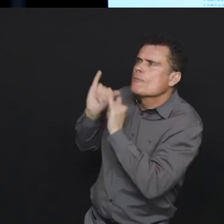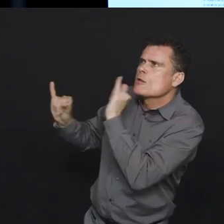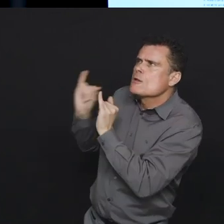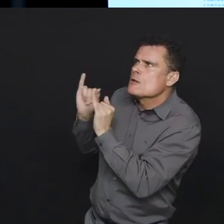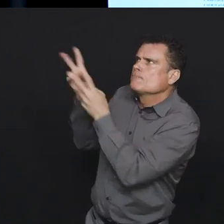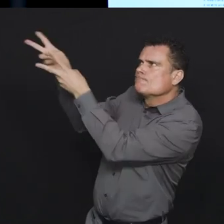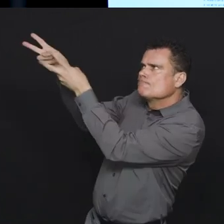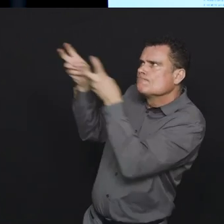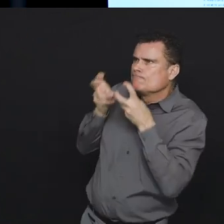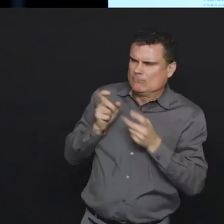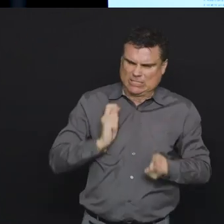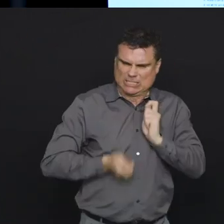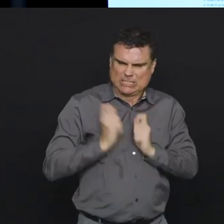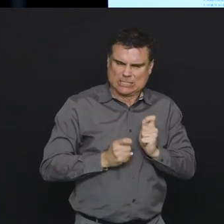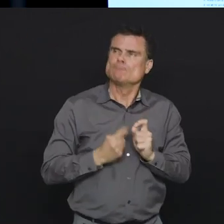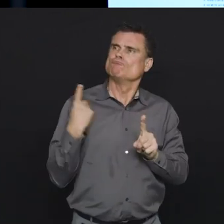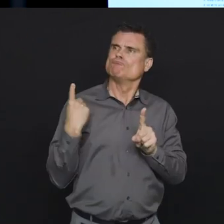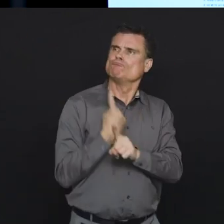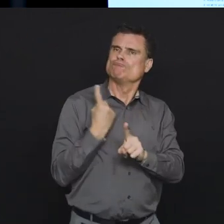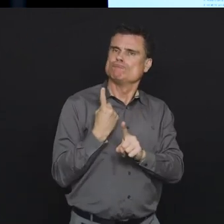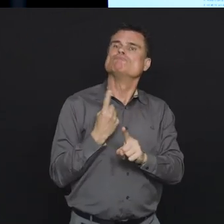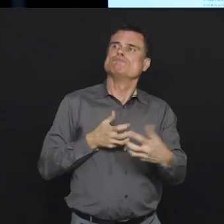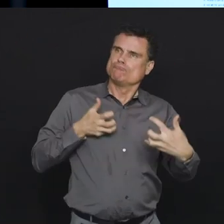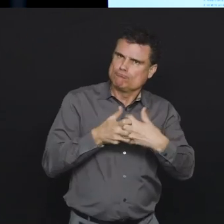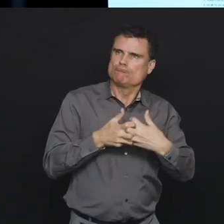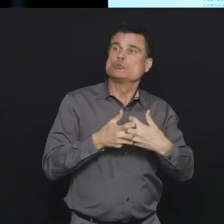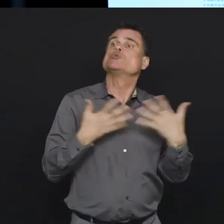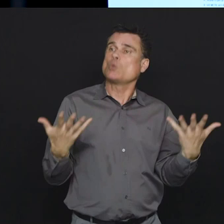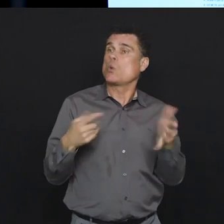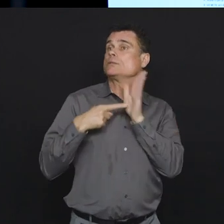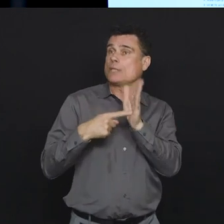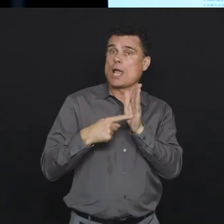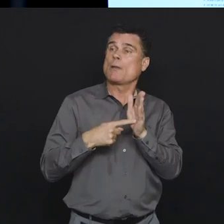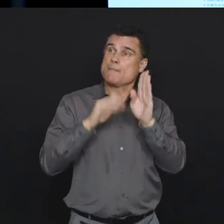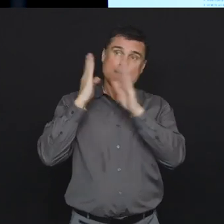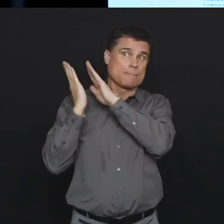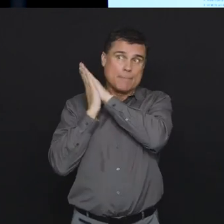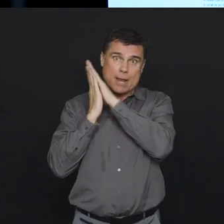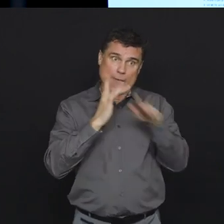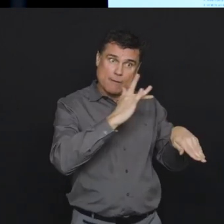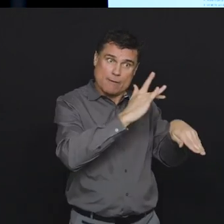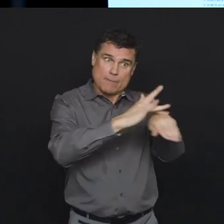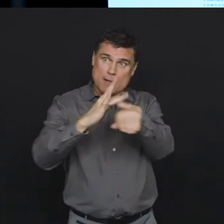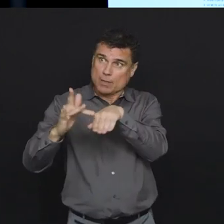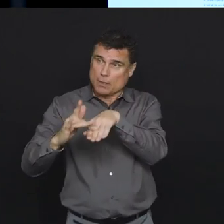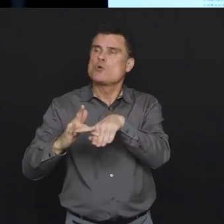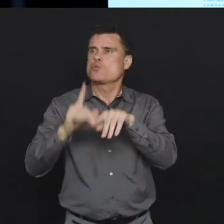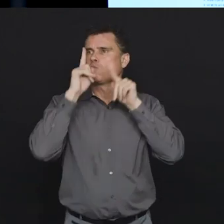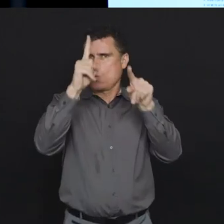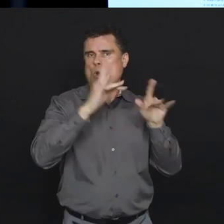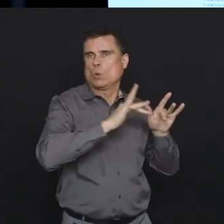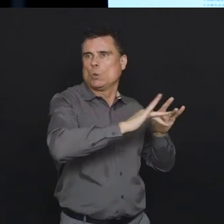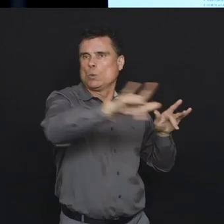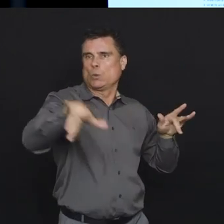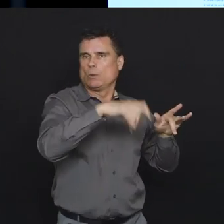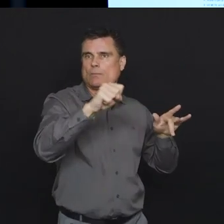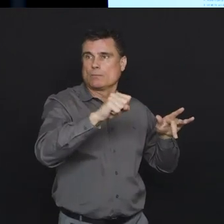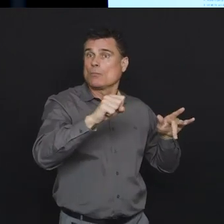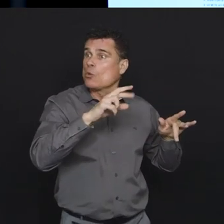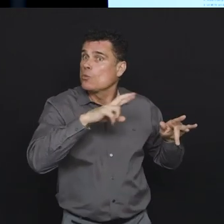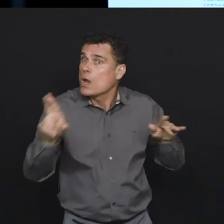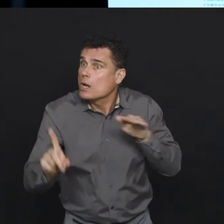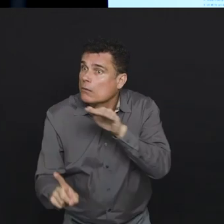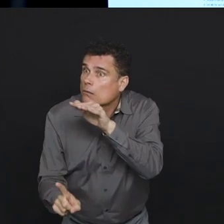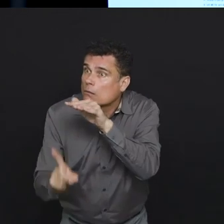in each health authority's significant new bed capacity and preparing for that, not because we expect it to happen, but we have an